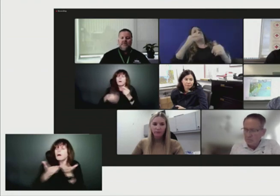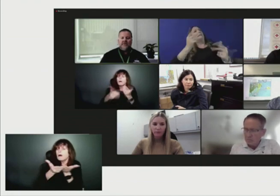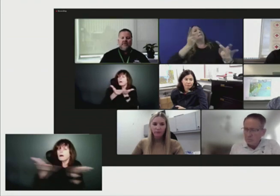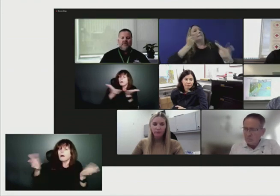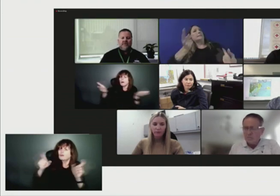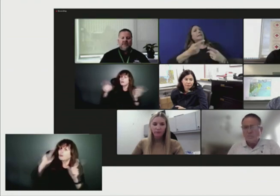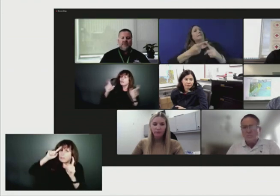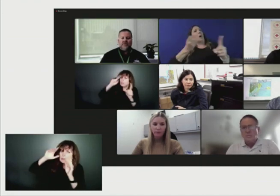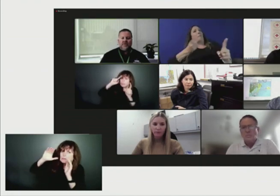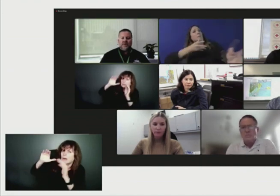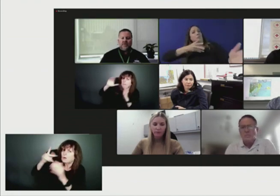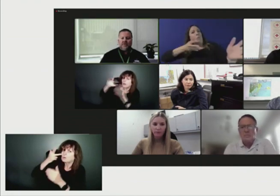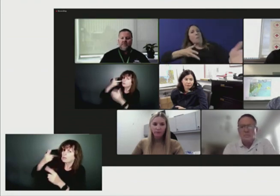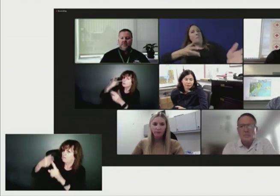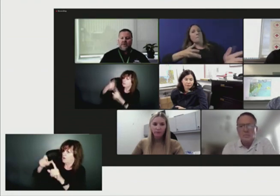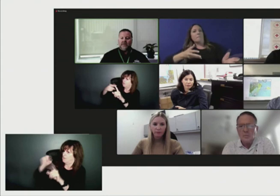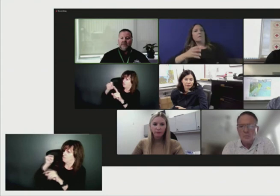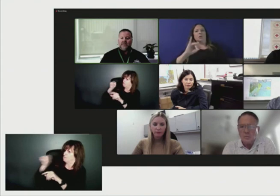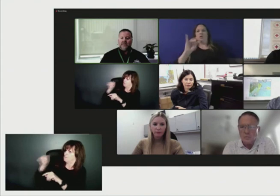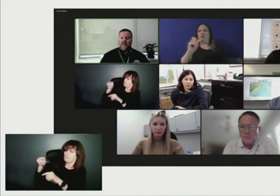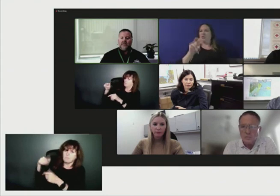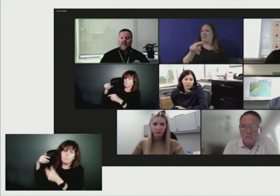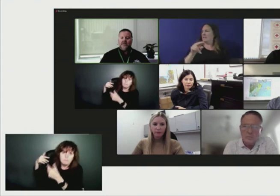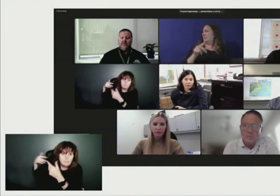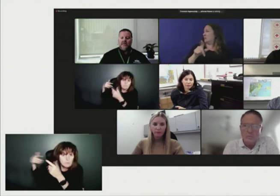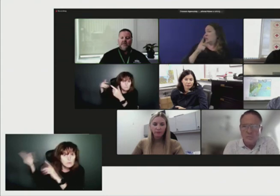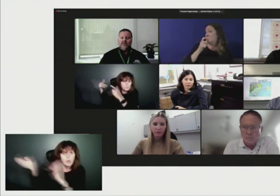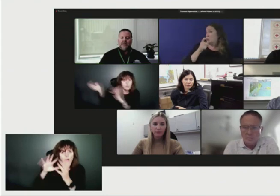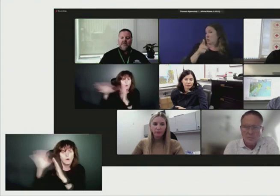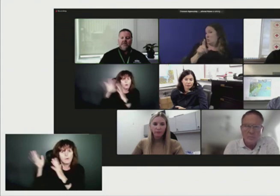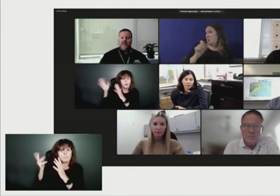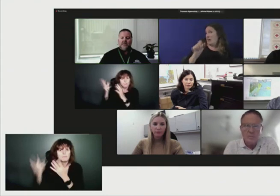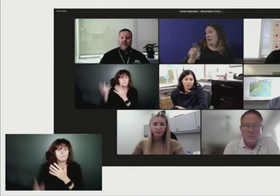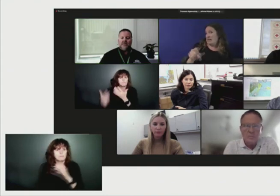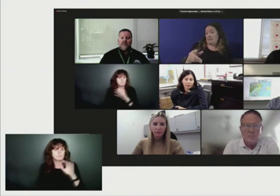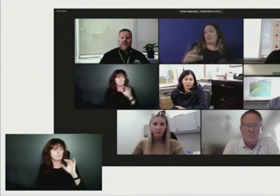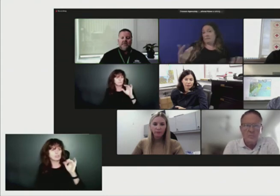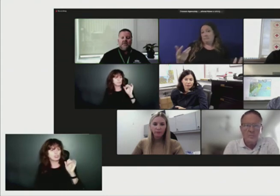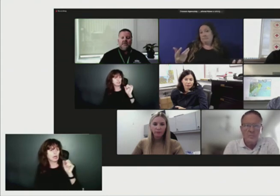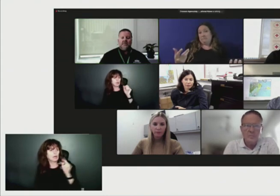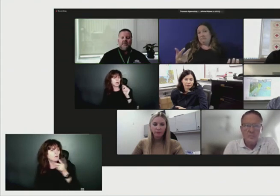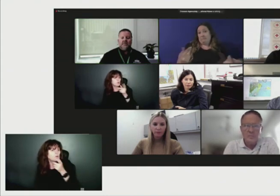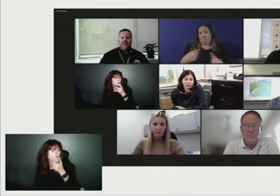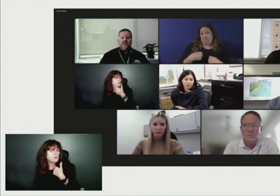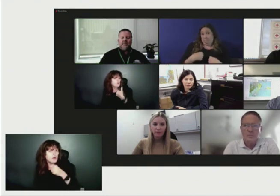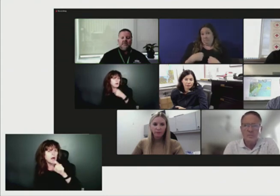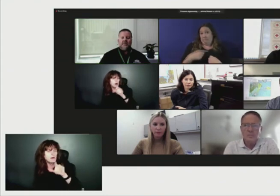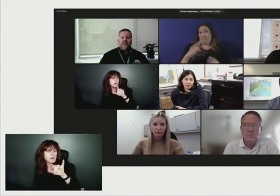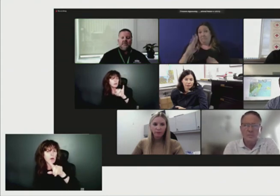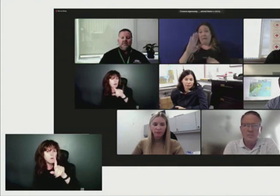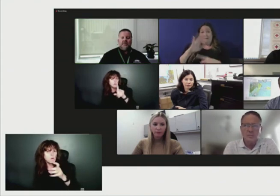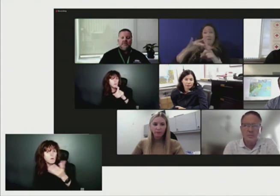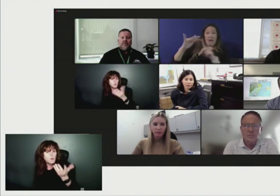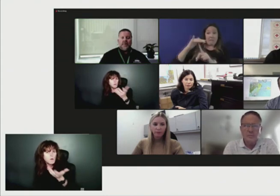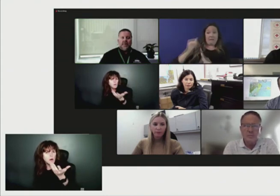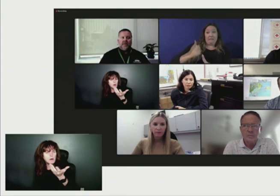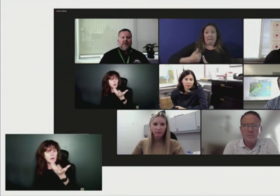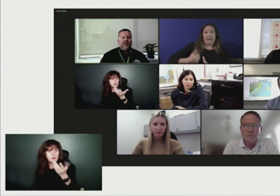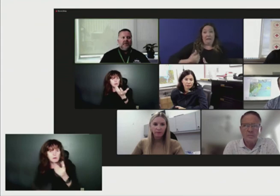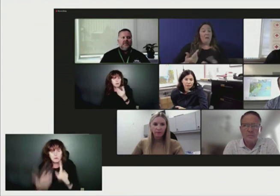Is that for myself or for Bob or Environment Canada? I guess whoever can answer it. Maybe yourself as well, Mr. Mew.